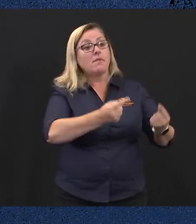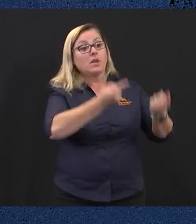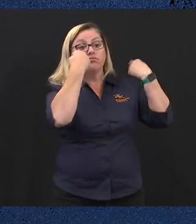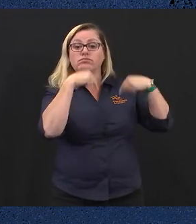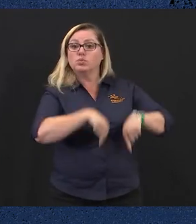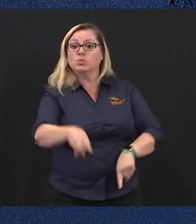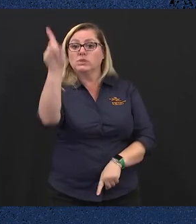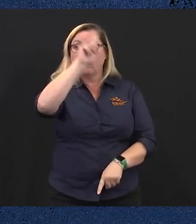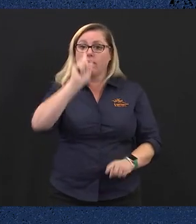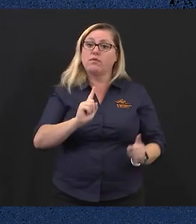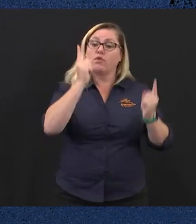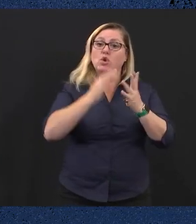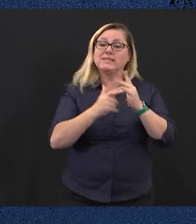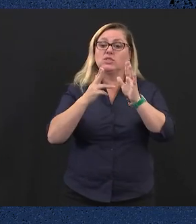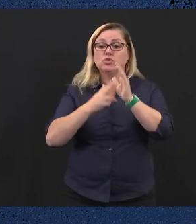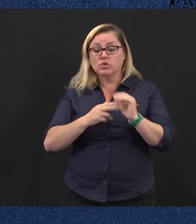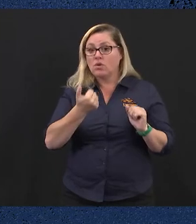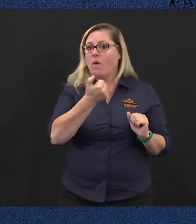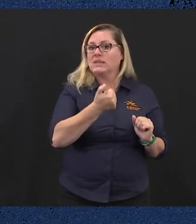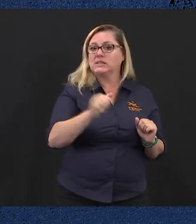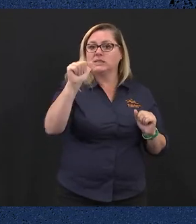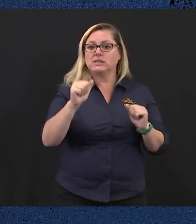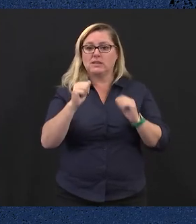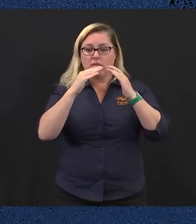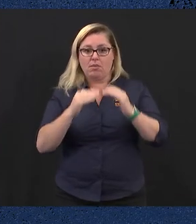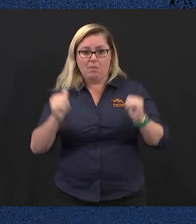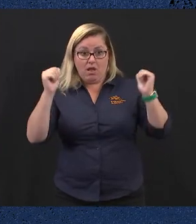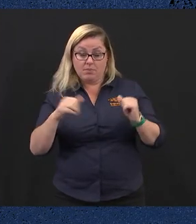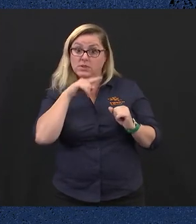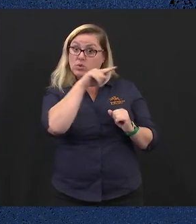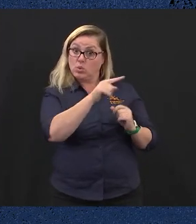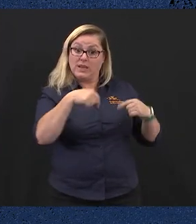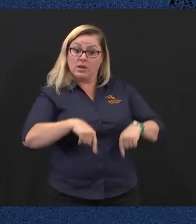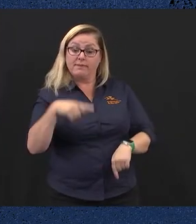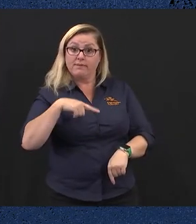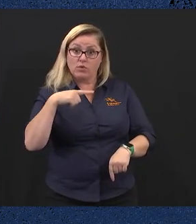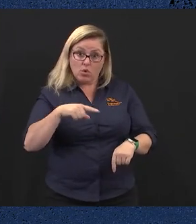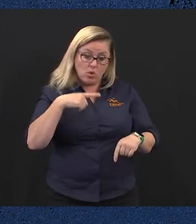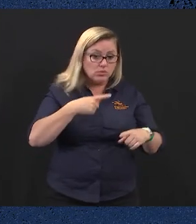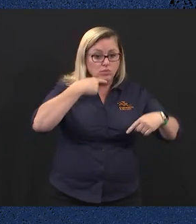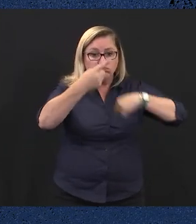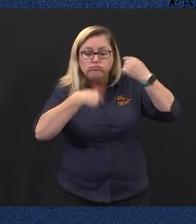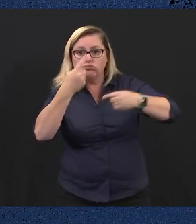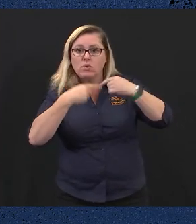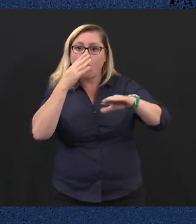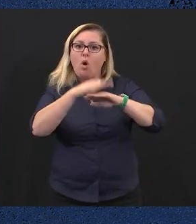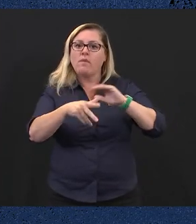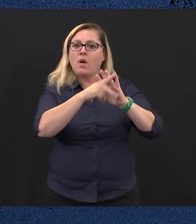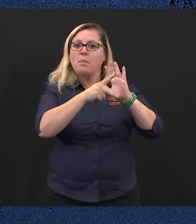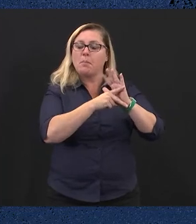Parliament, to outline the policy agenda and legislative intentions of the Government in its third term.